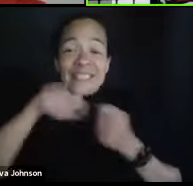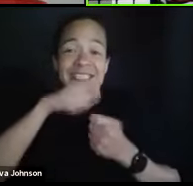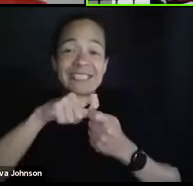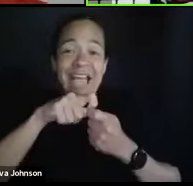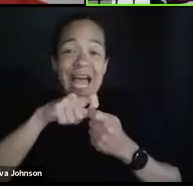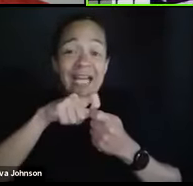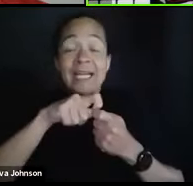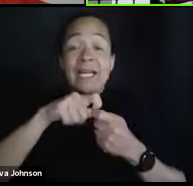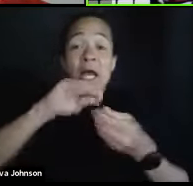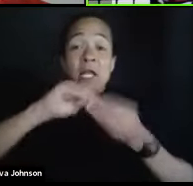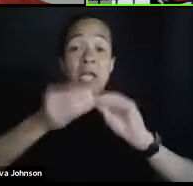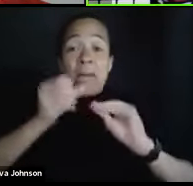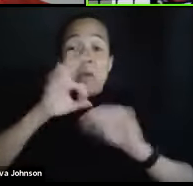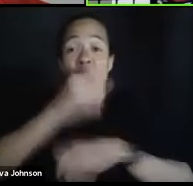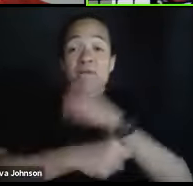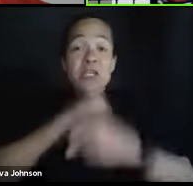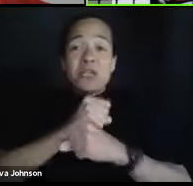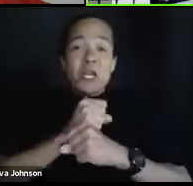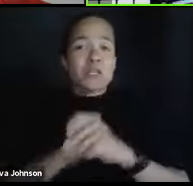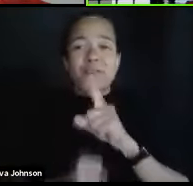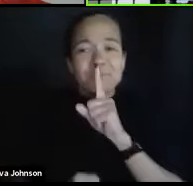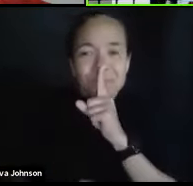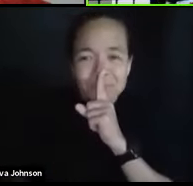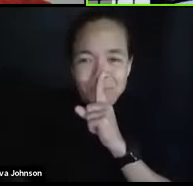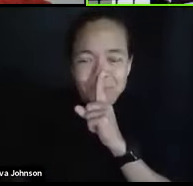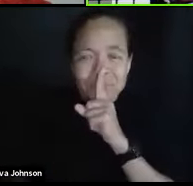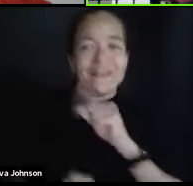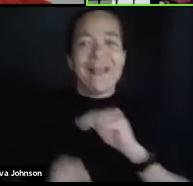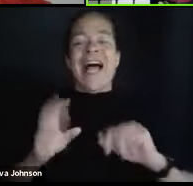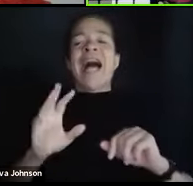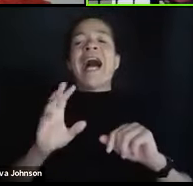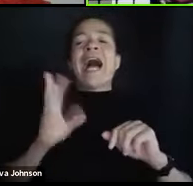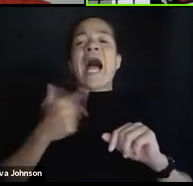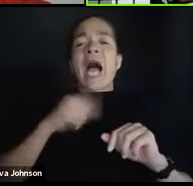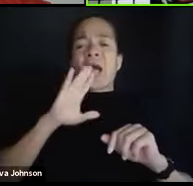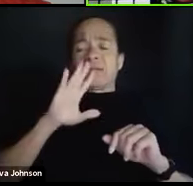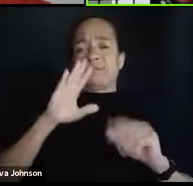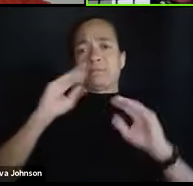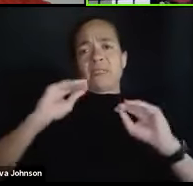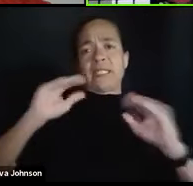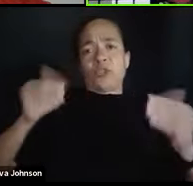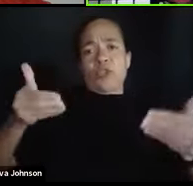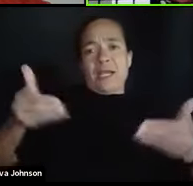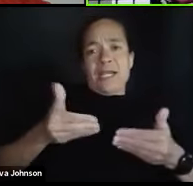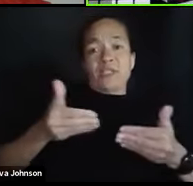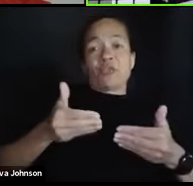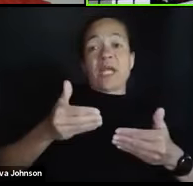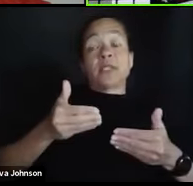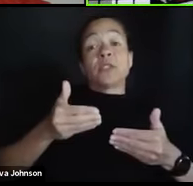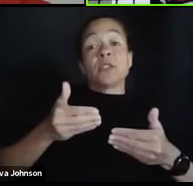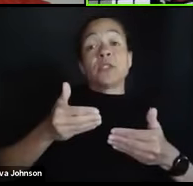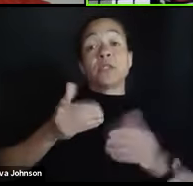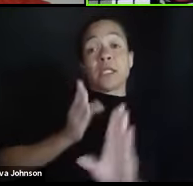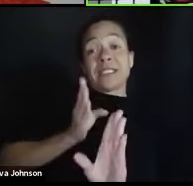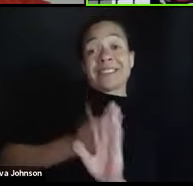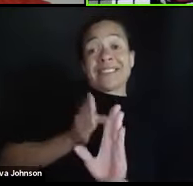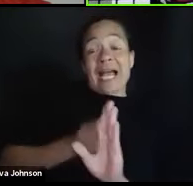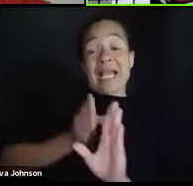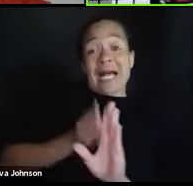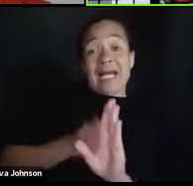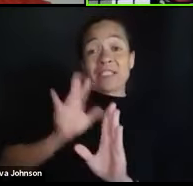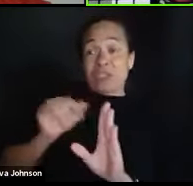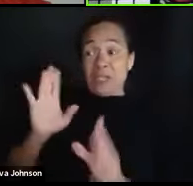long time. And I've been teaching introductory psychology the entire time, which is arguably